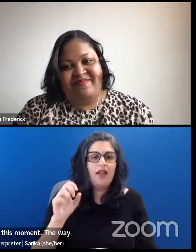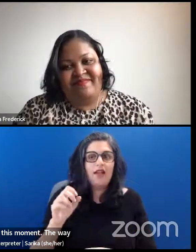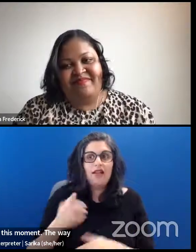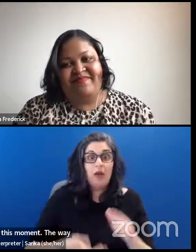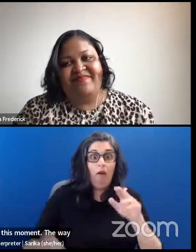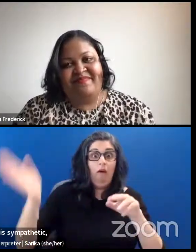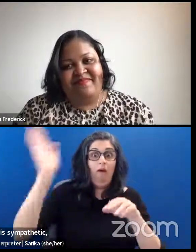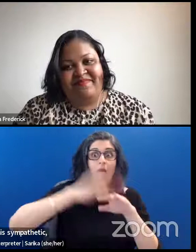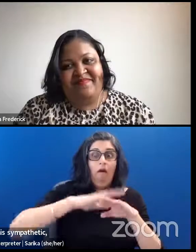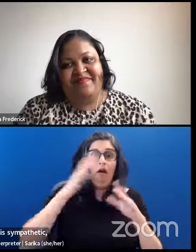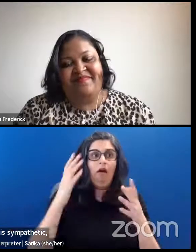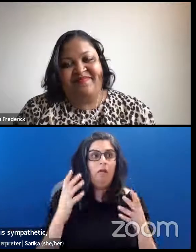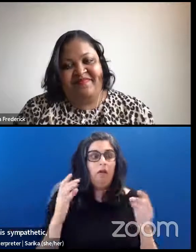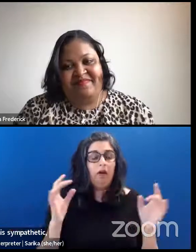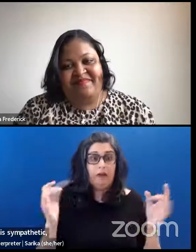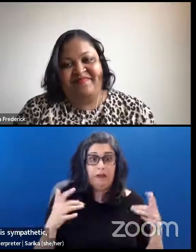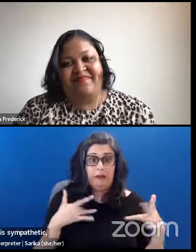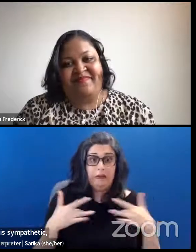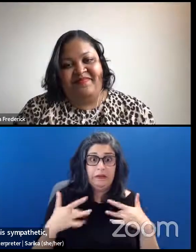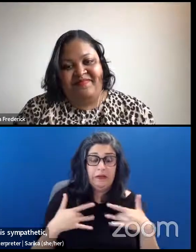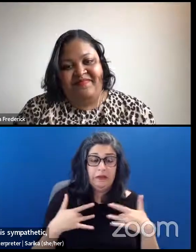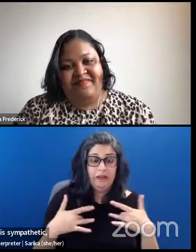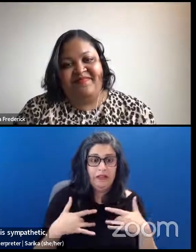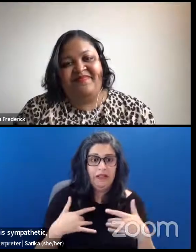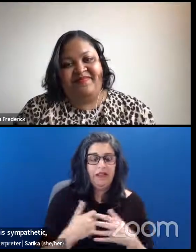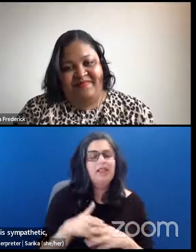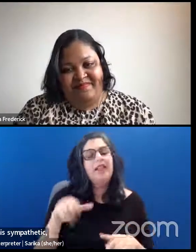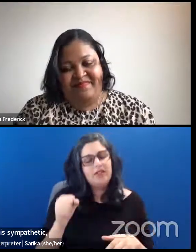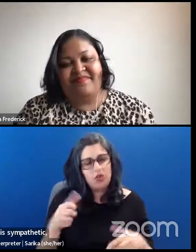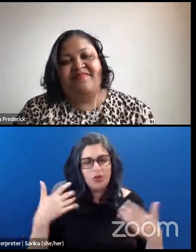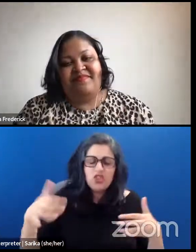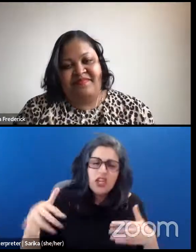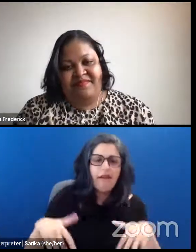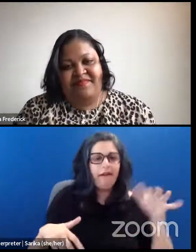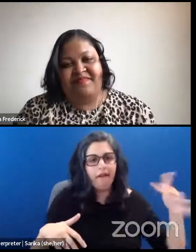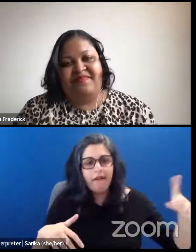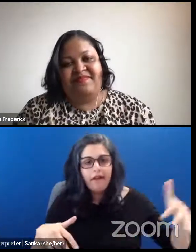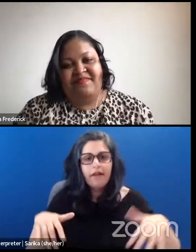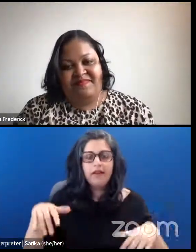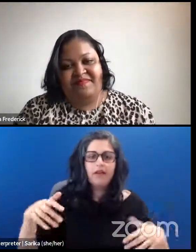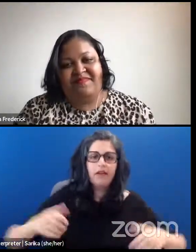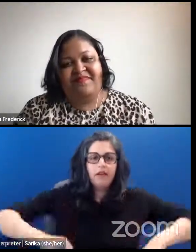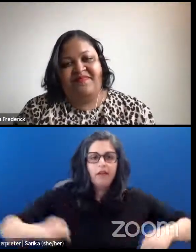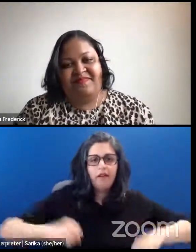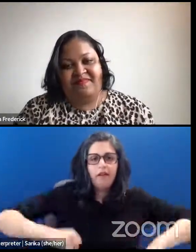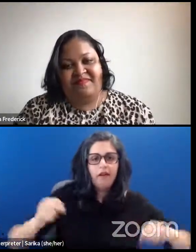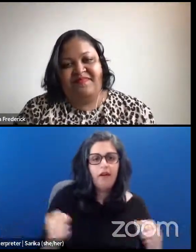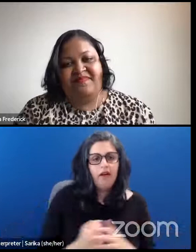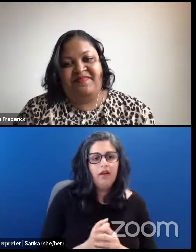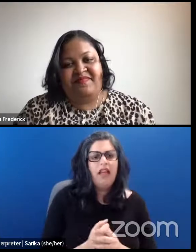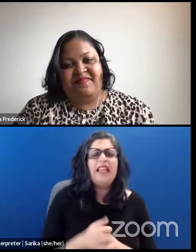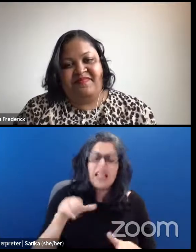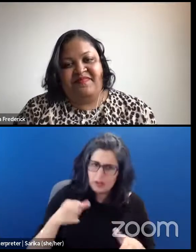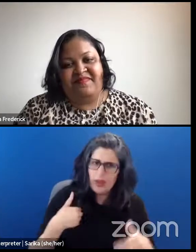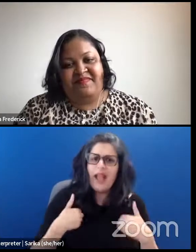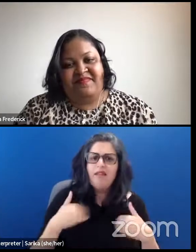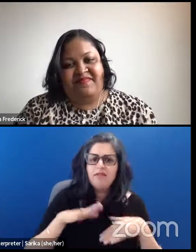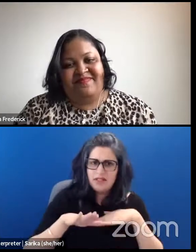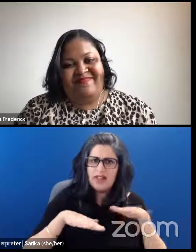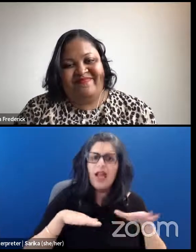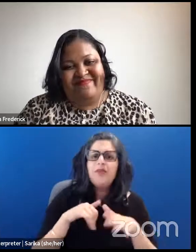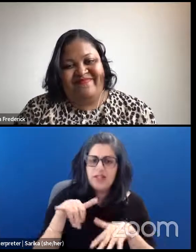is to bring online the parasympathetic nervous system. And yes, there are things like shaking and yes, there are absolutely, you know, uh, steps we can take and